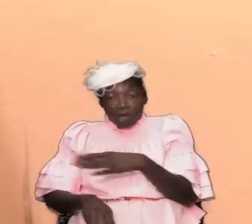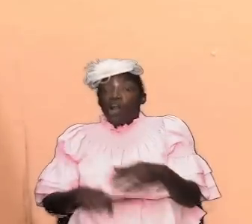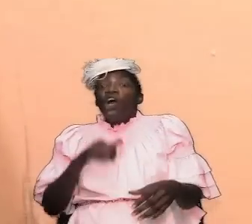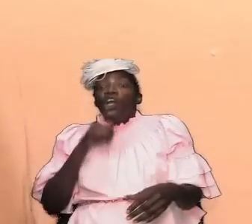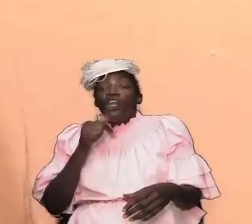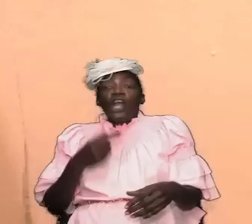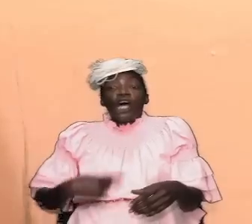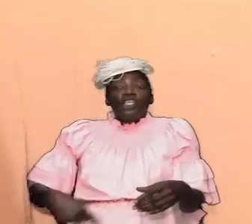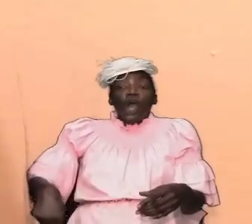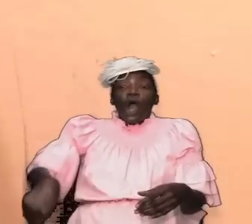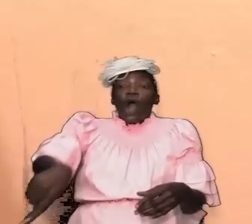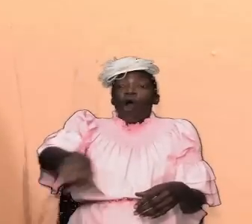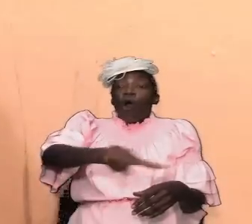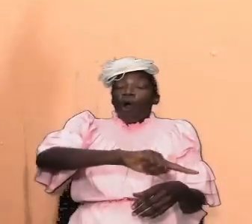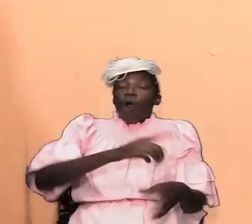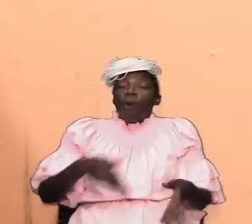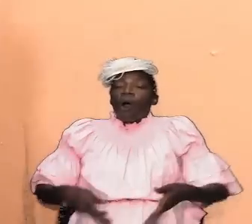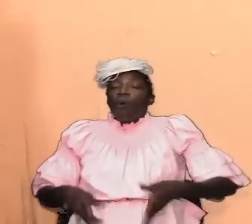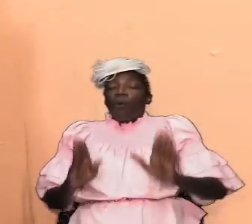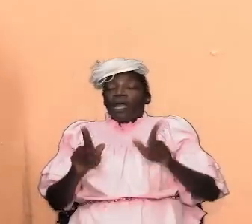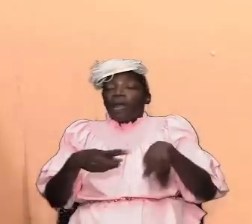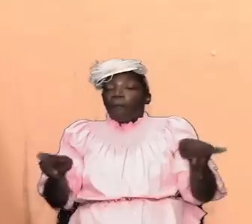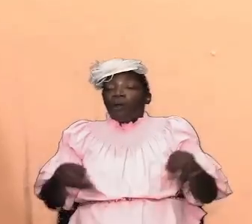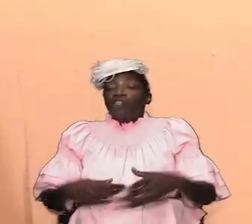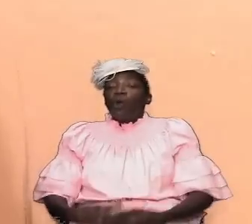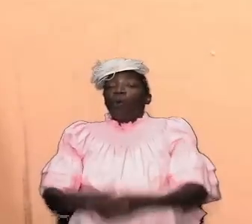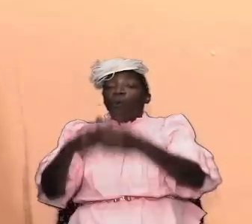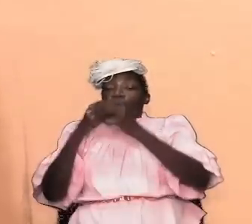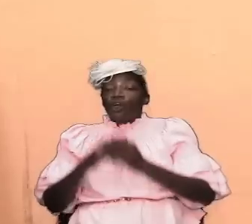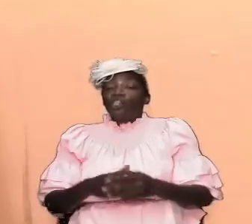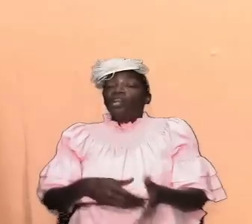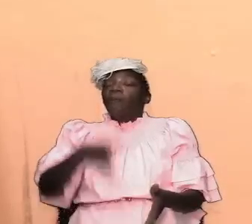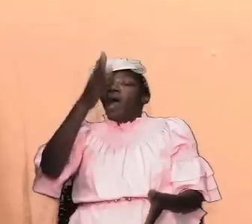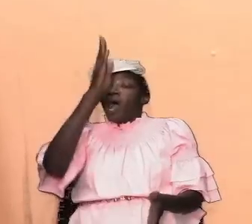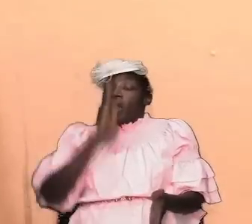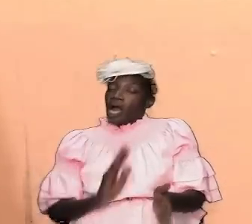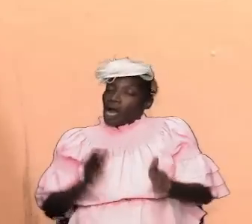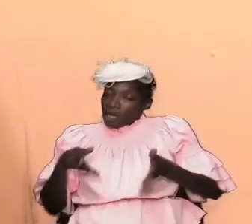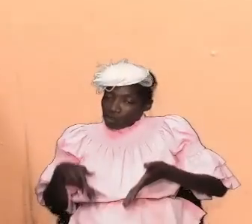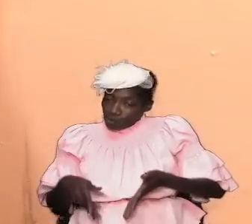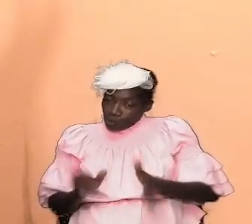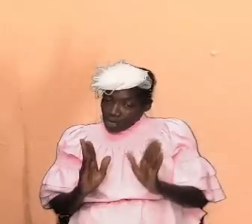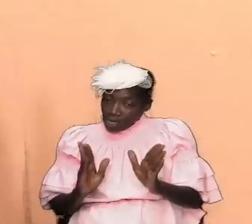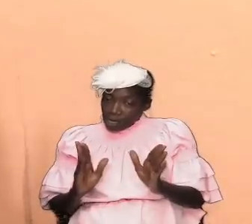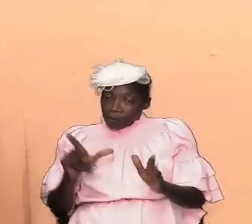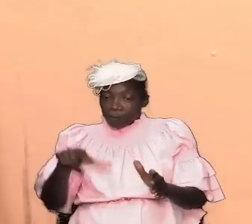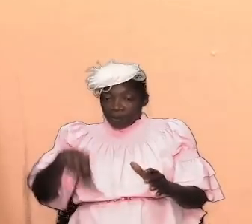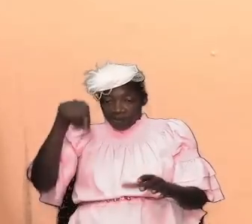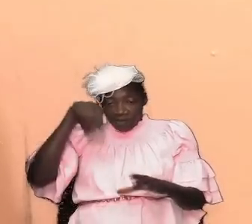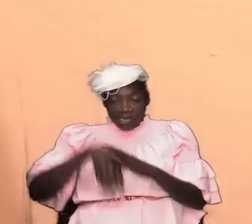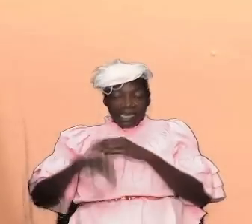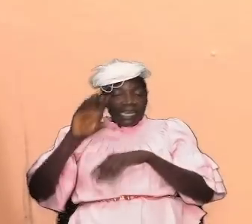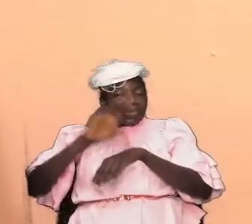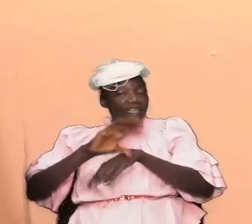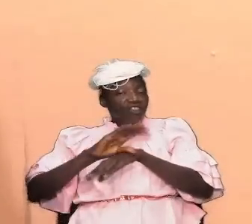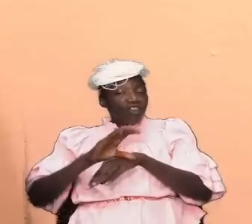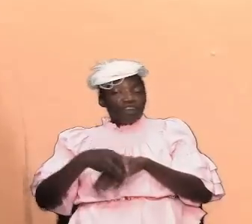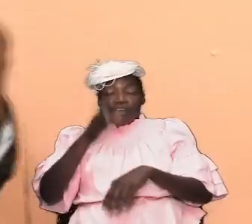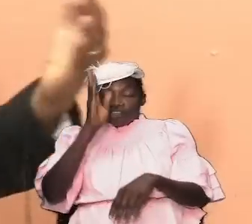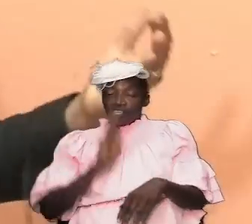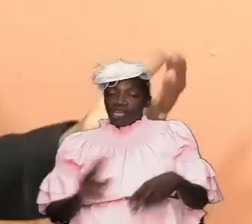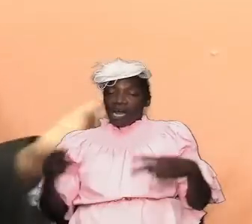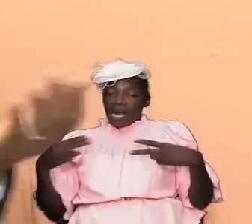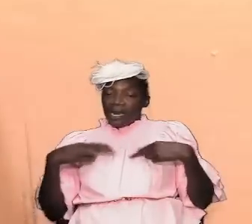way but it is to worship god his way and we are going to find that in the church god has